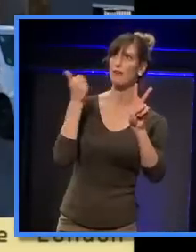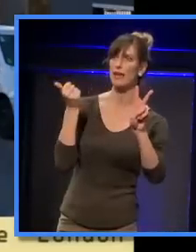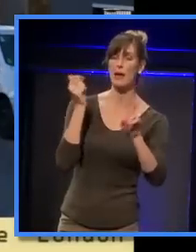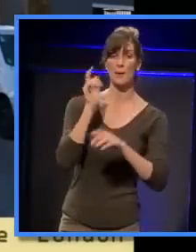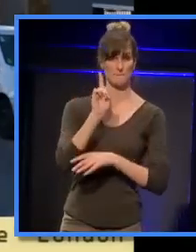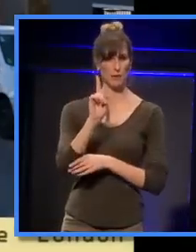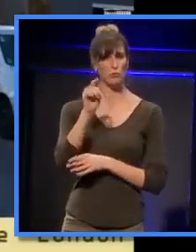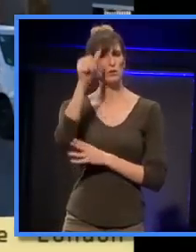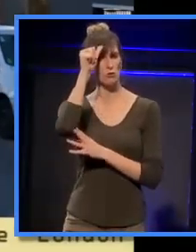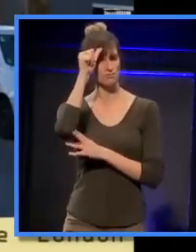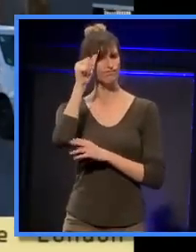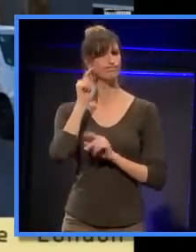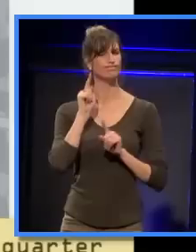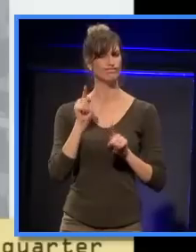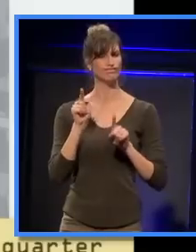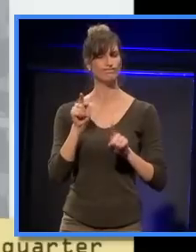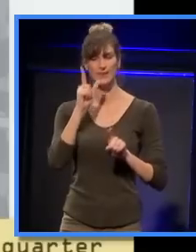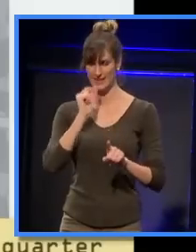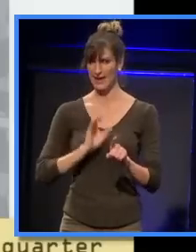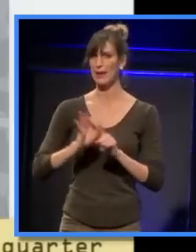we can do much, much better.